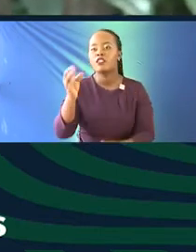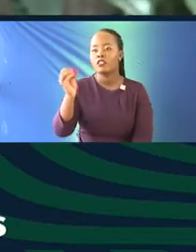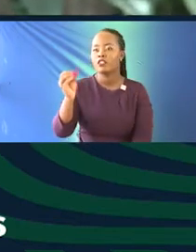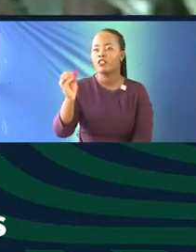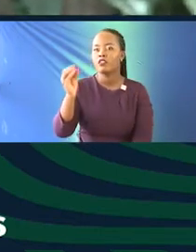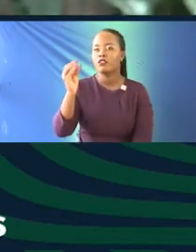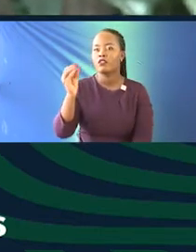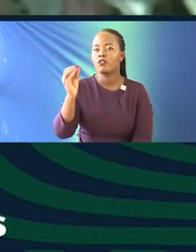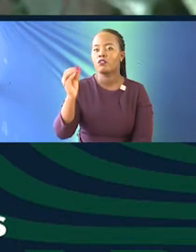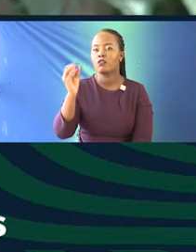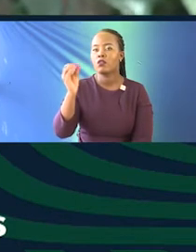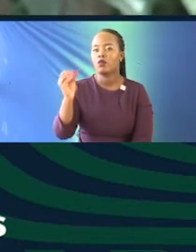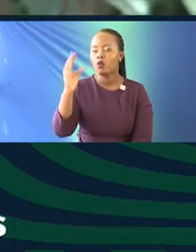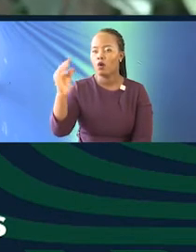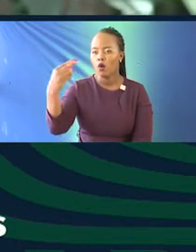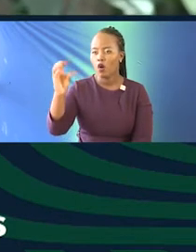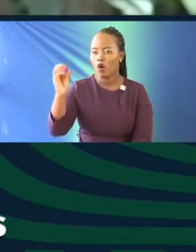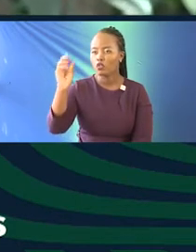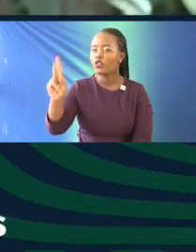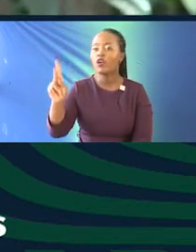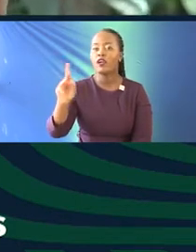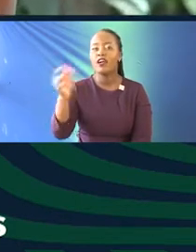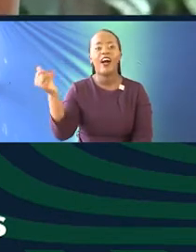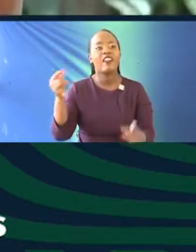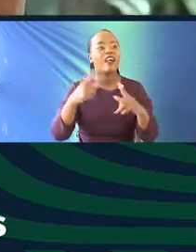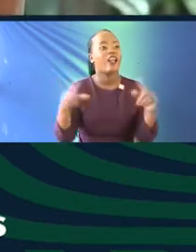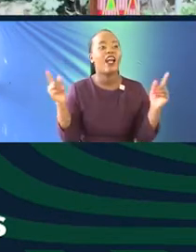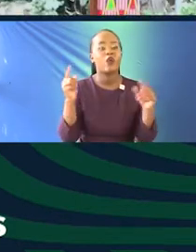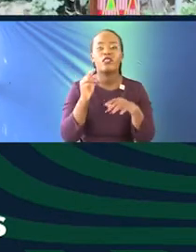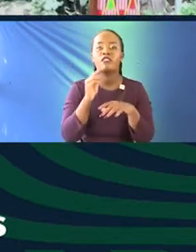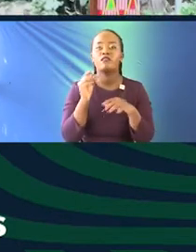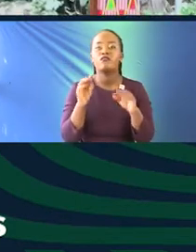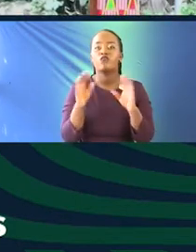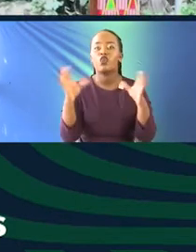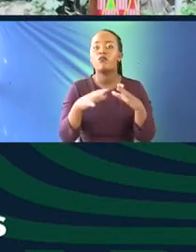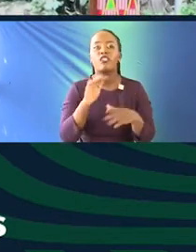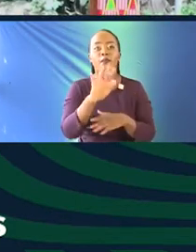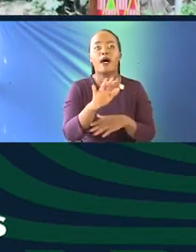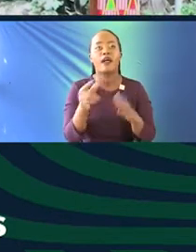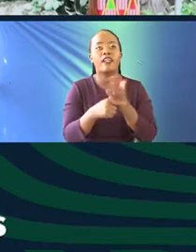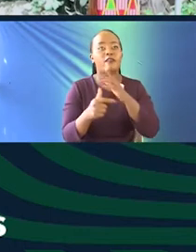Ochok. Ochok. Ochok. Anybody else want to tell us what it's called in their community?